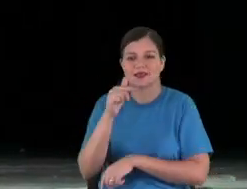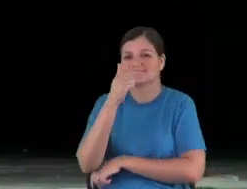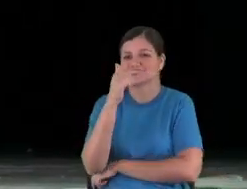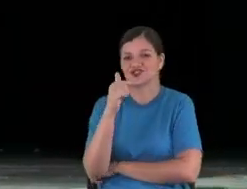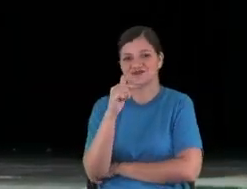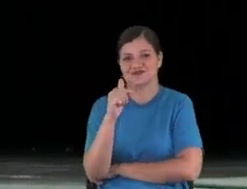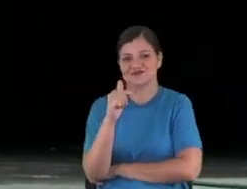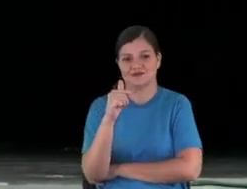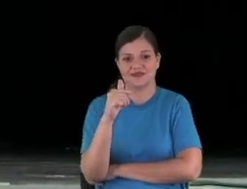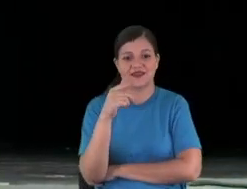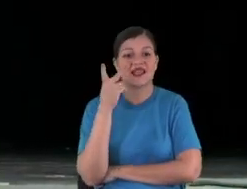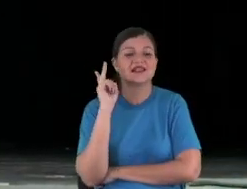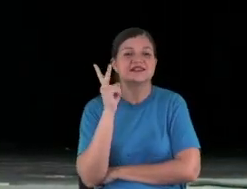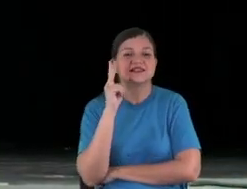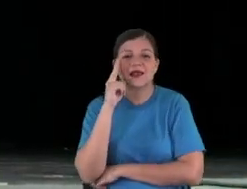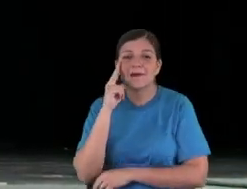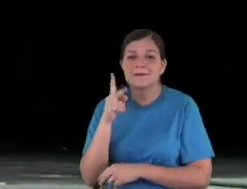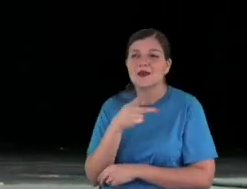having...